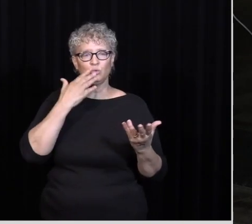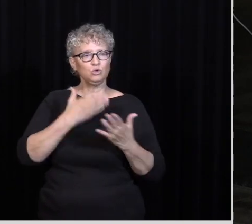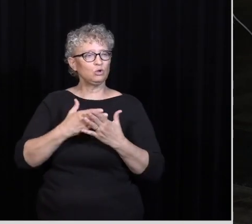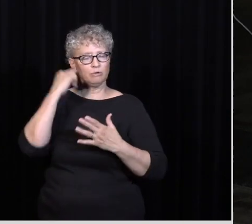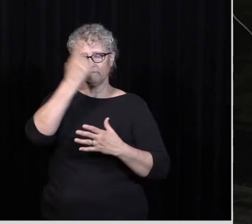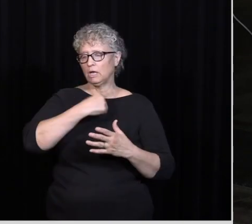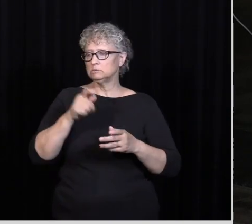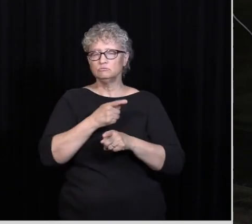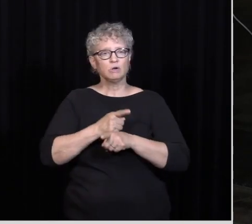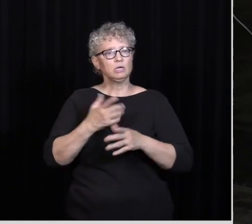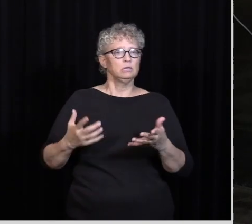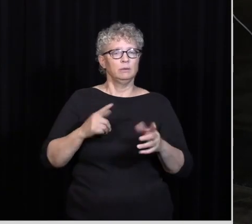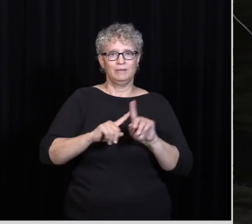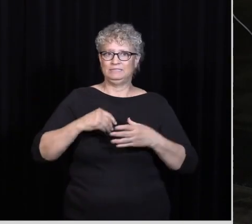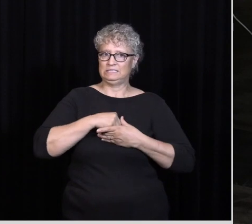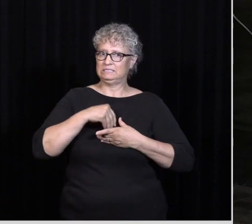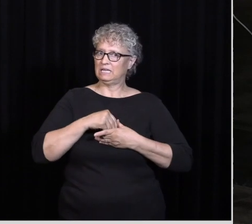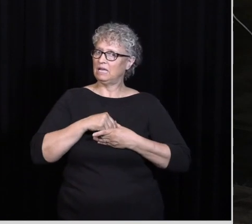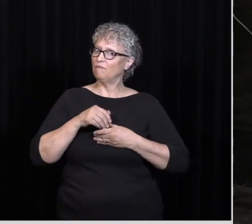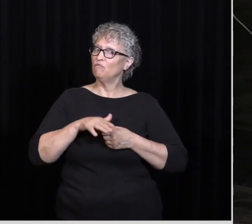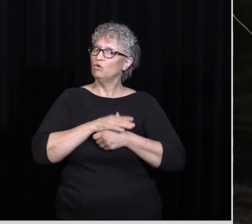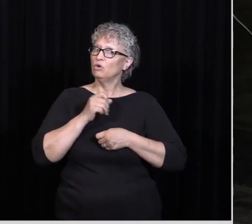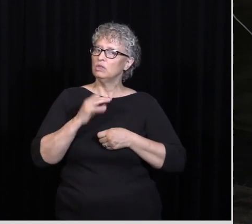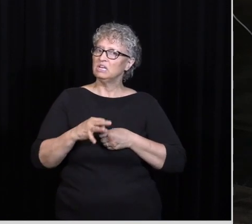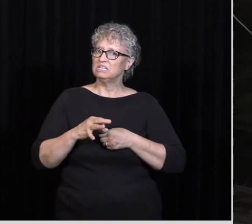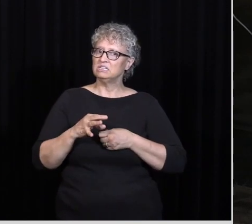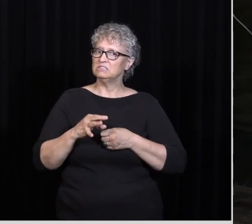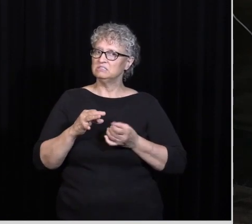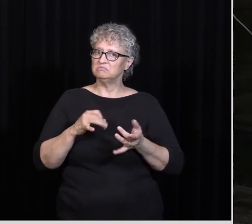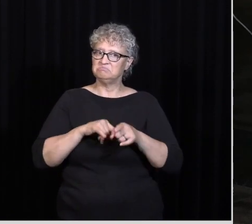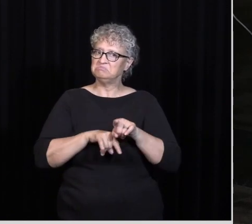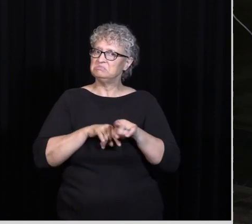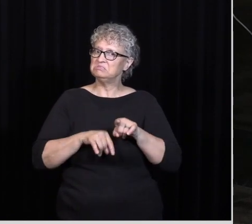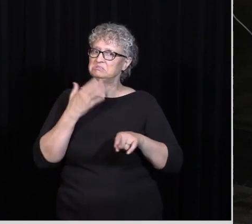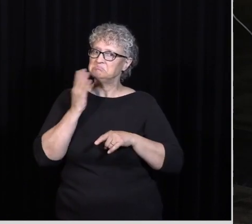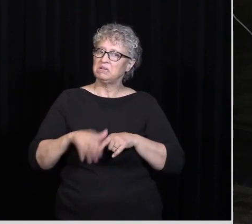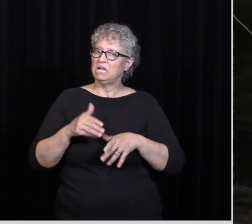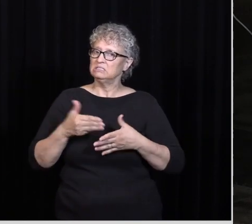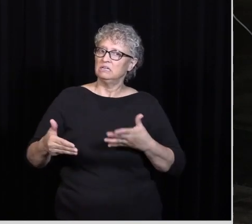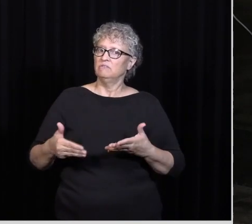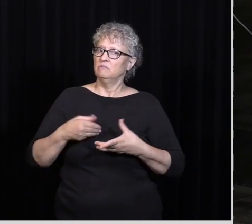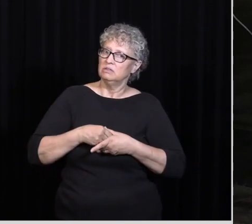on Right And he says But inside is full Of extortion And bad stuff So